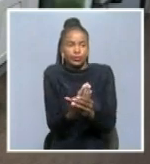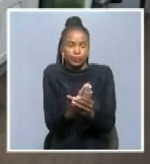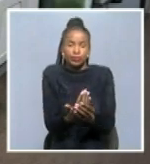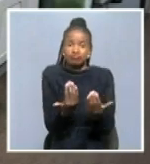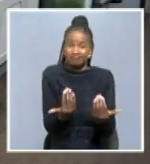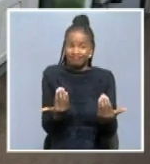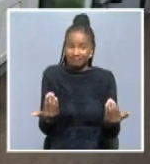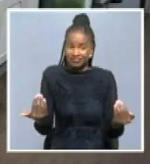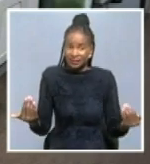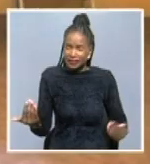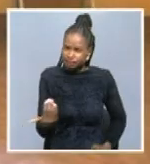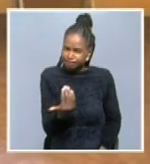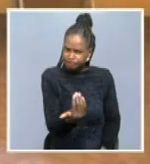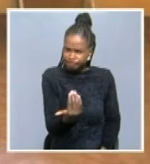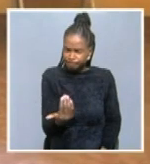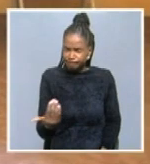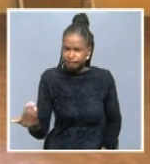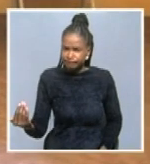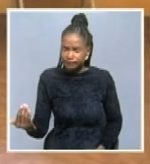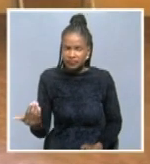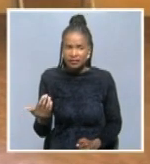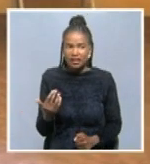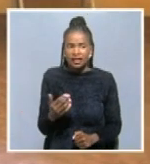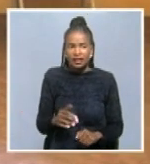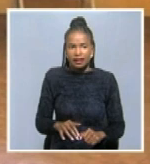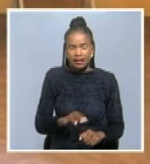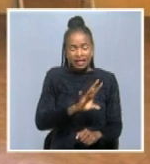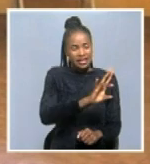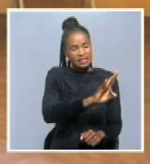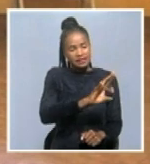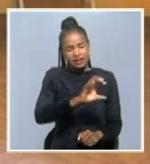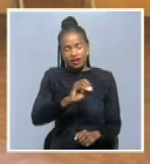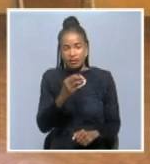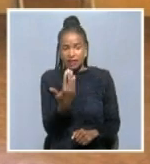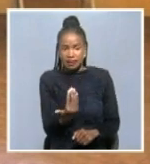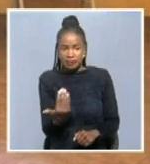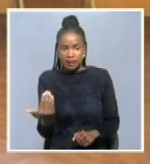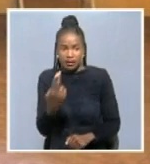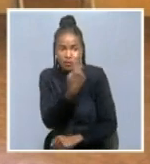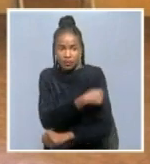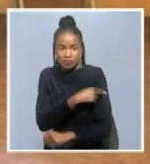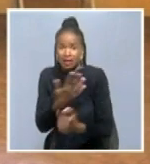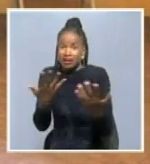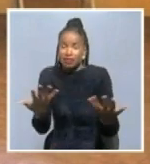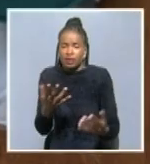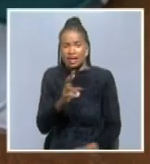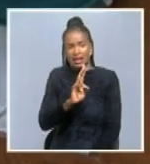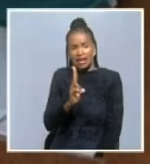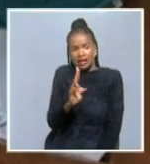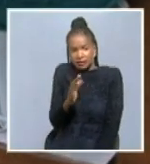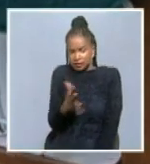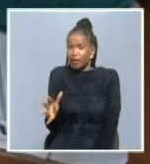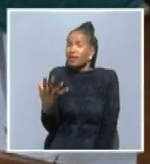I can say that we have a 700 bed facility in Handysby, which we are sort of